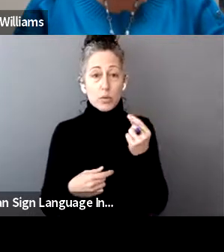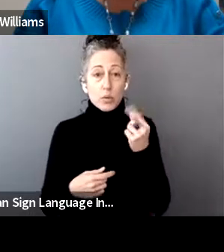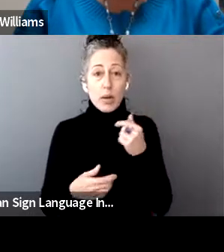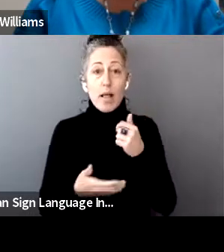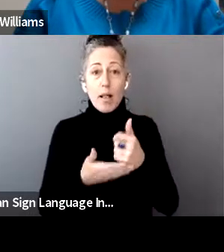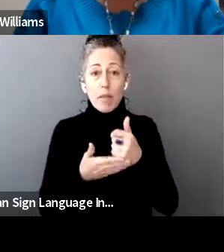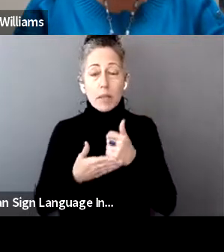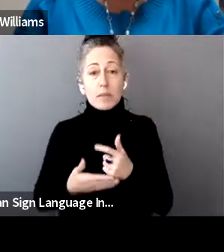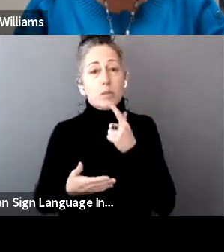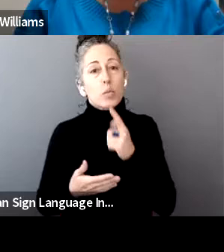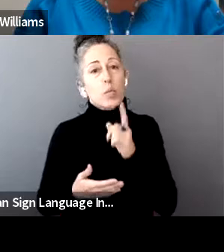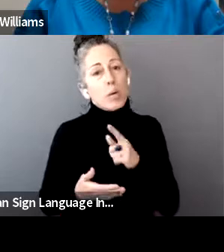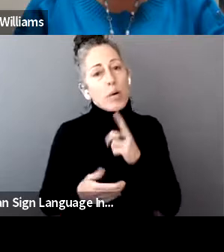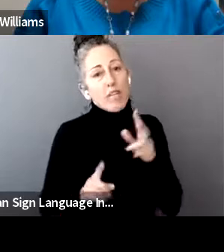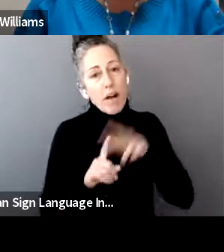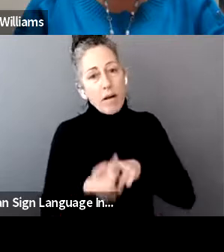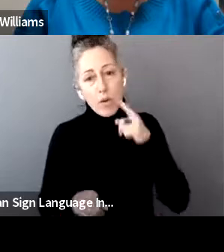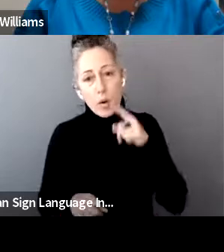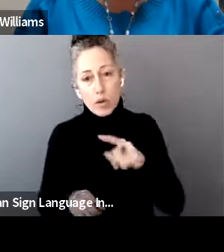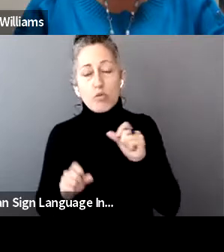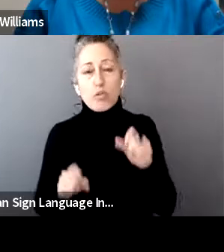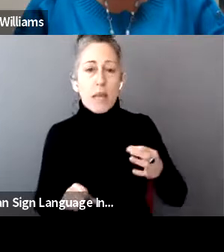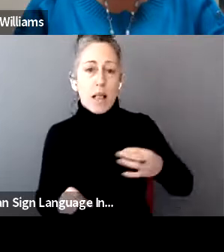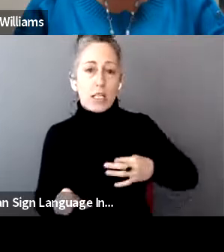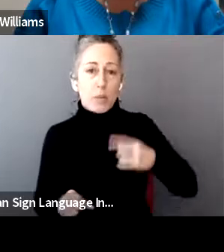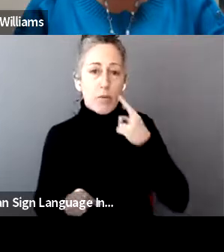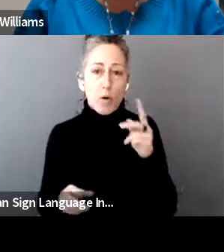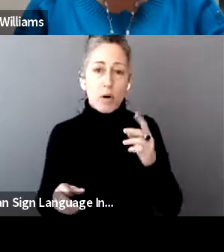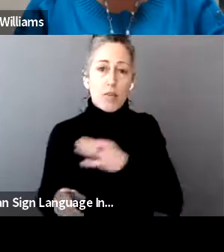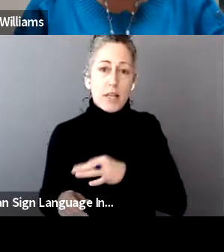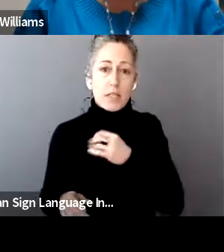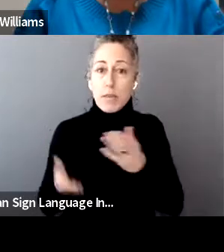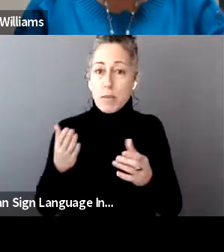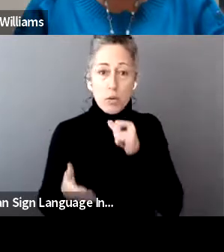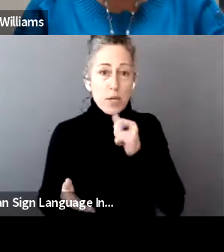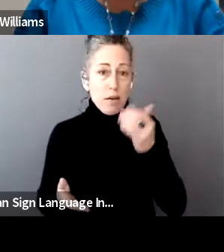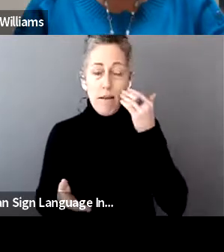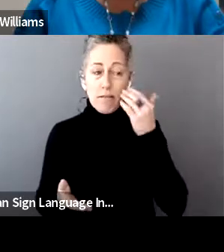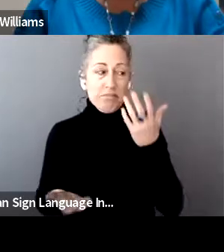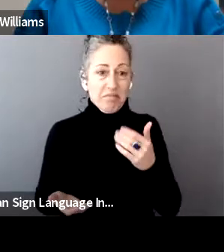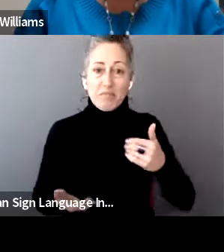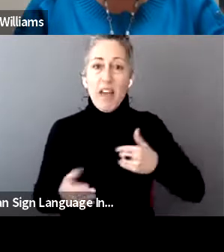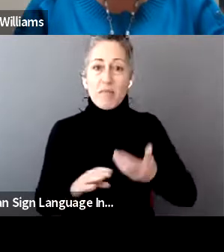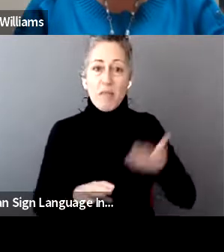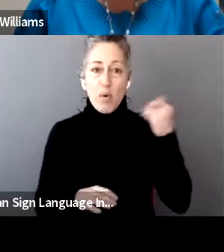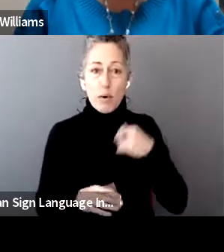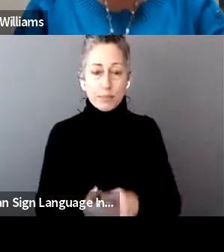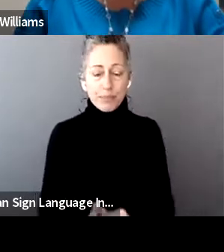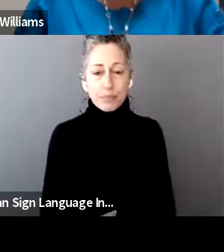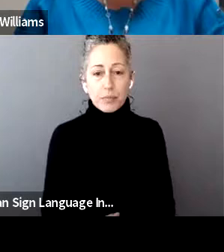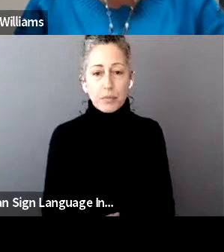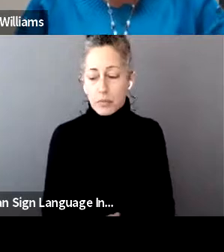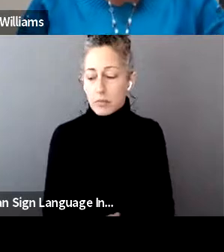depending on your income, you could be eligible for credits that you hadn't been eligible for in the past. Wow. Okay.